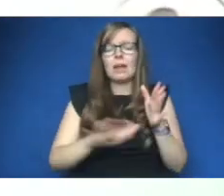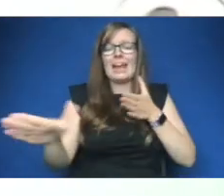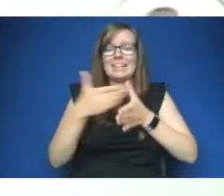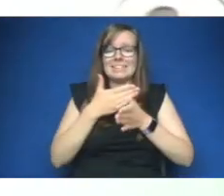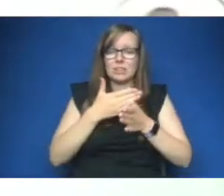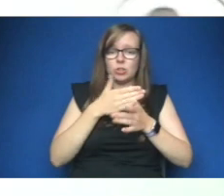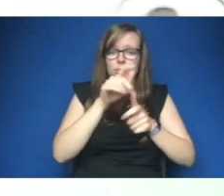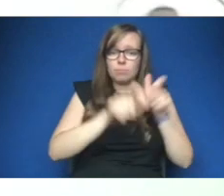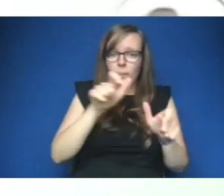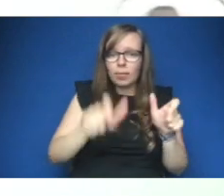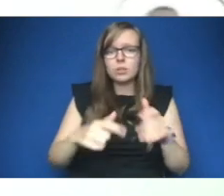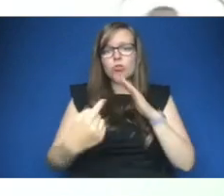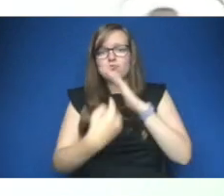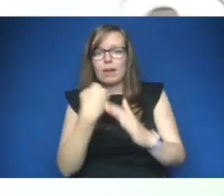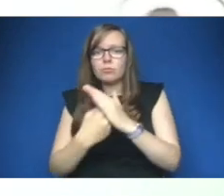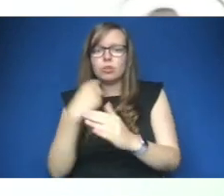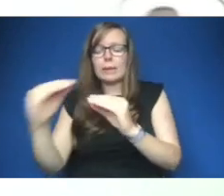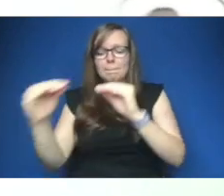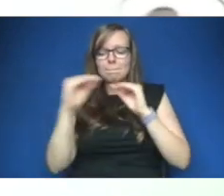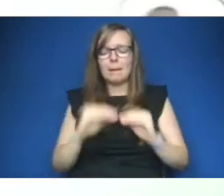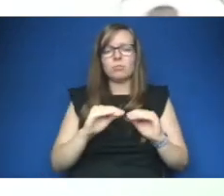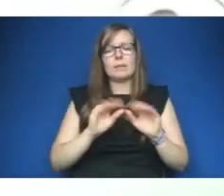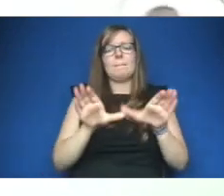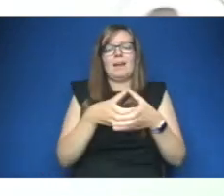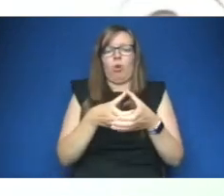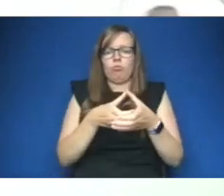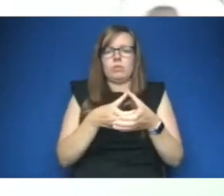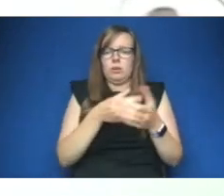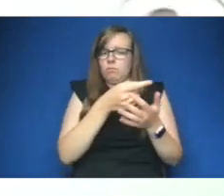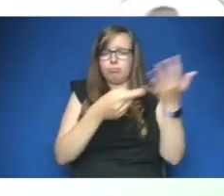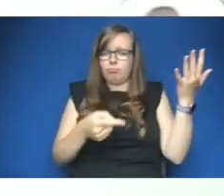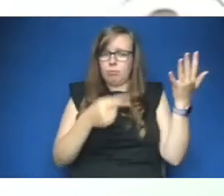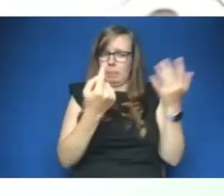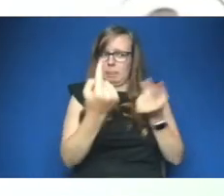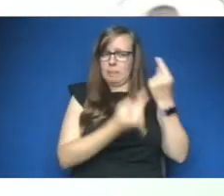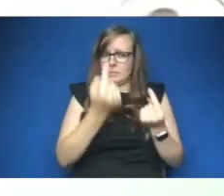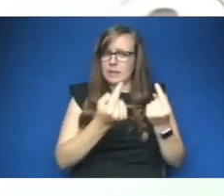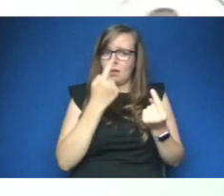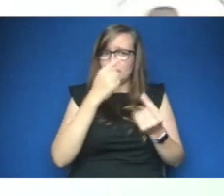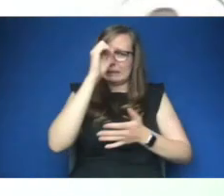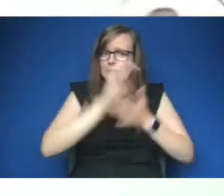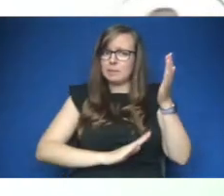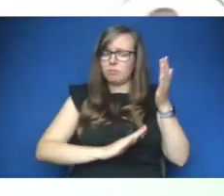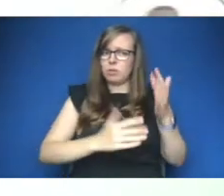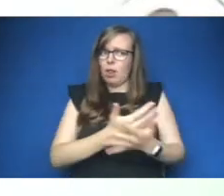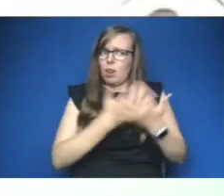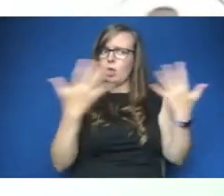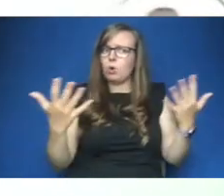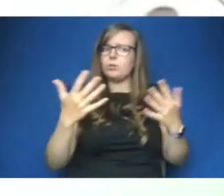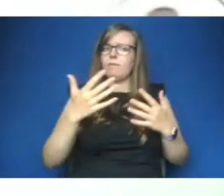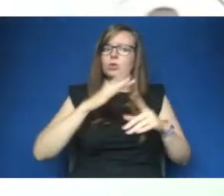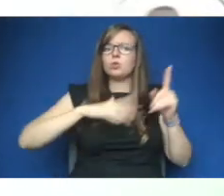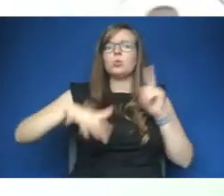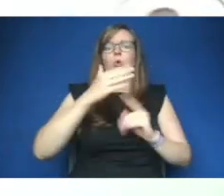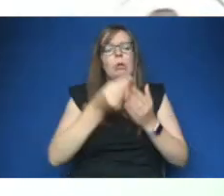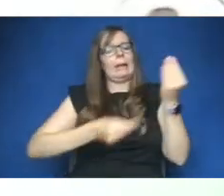migrants and minorities so these are all the type of people that experience a high degree of social economic marginalization